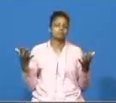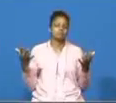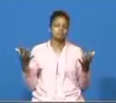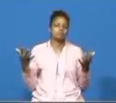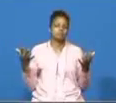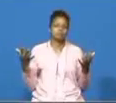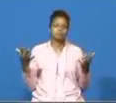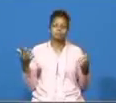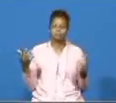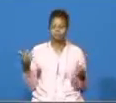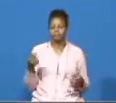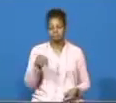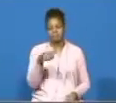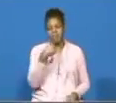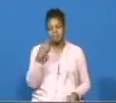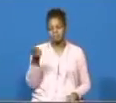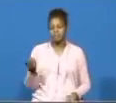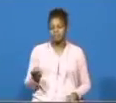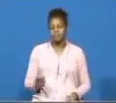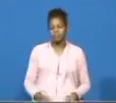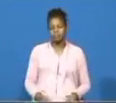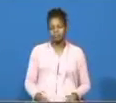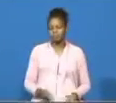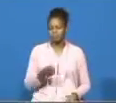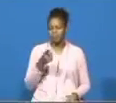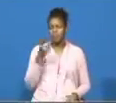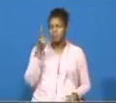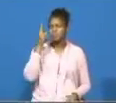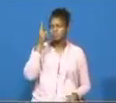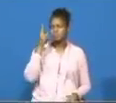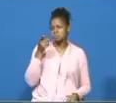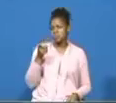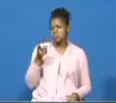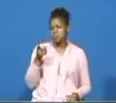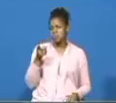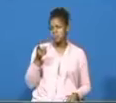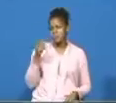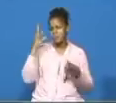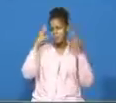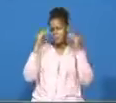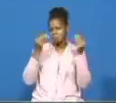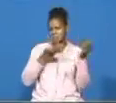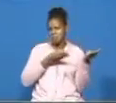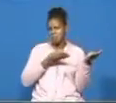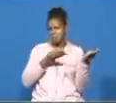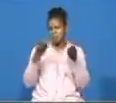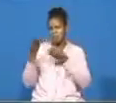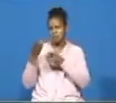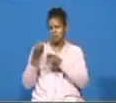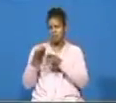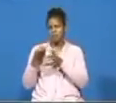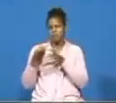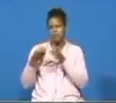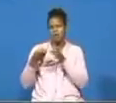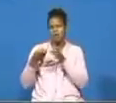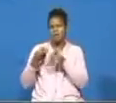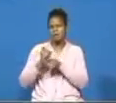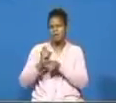them they said wherefore have you brought us up out of egypt to do what